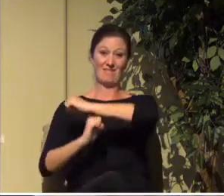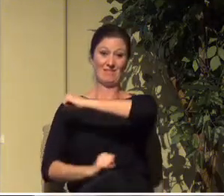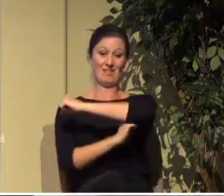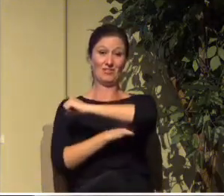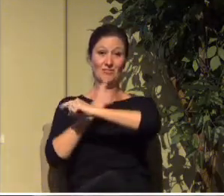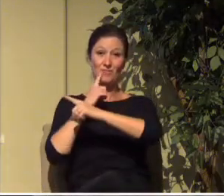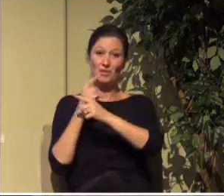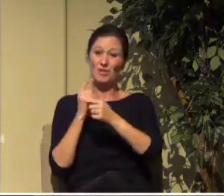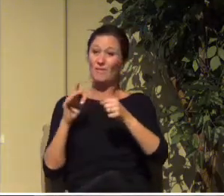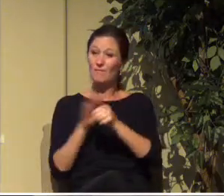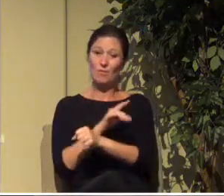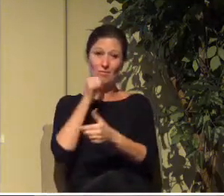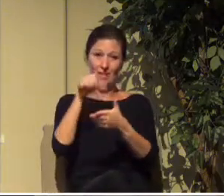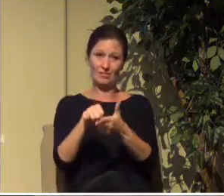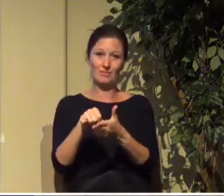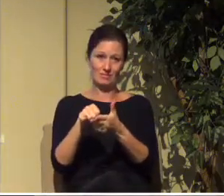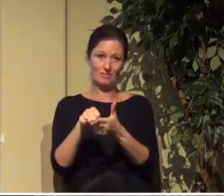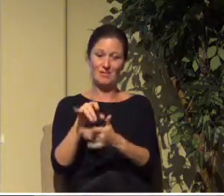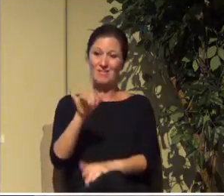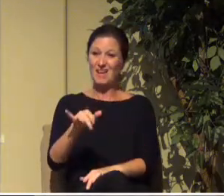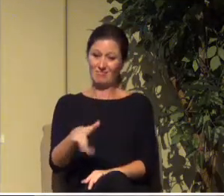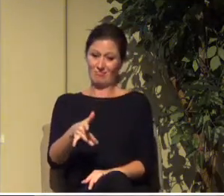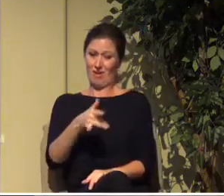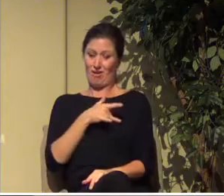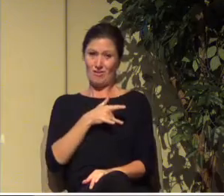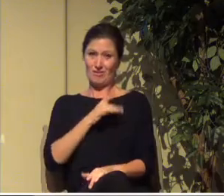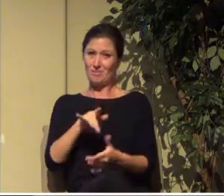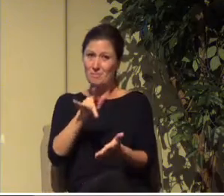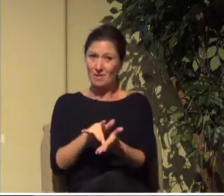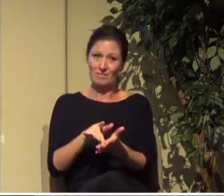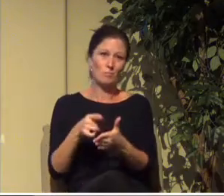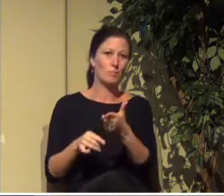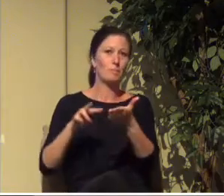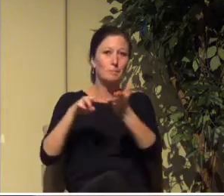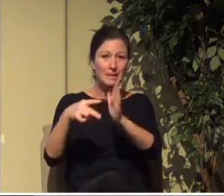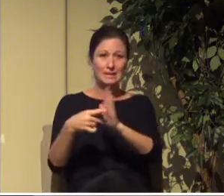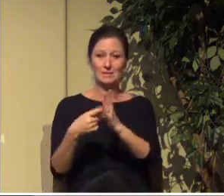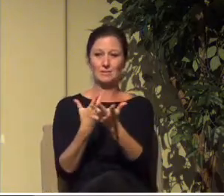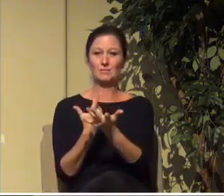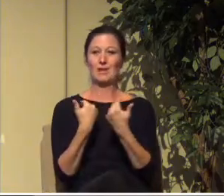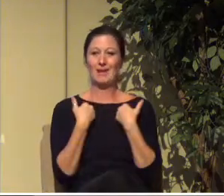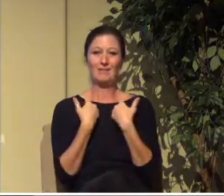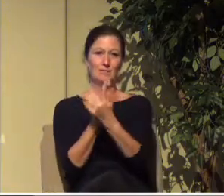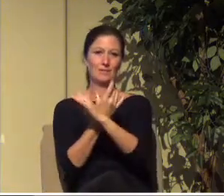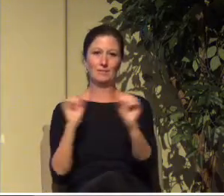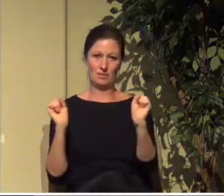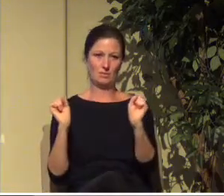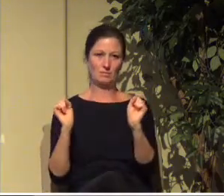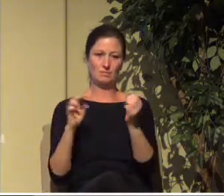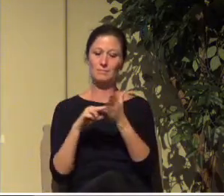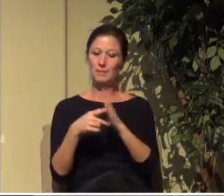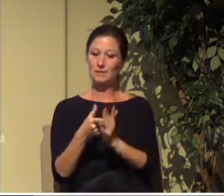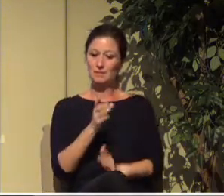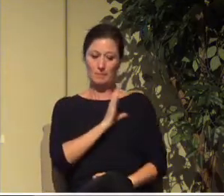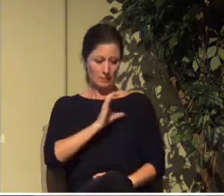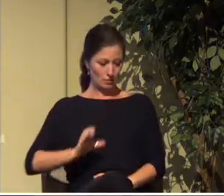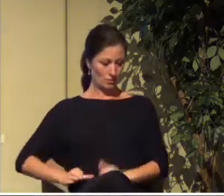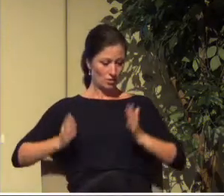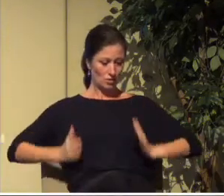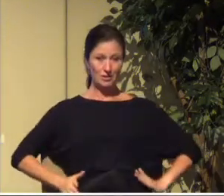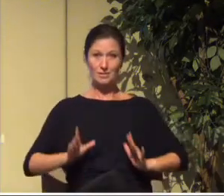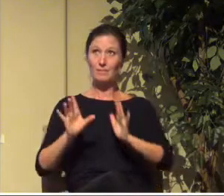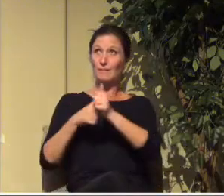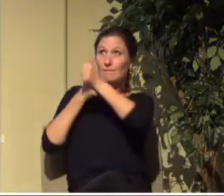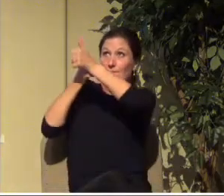whole letter. It is right at the heart of what it means to have salvation and what it means to be a Christian and to follow Jesus.